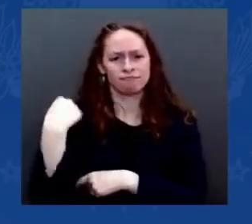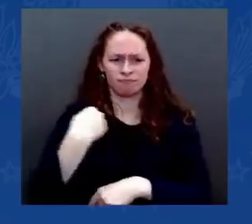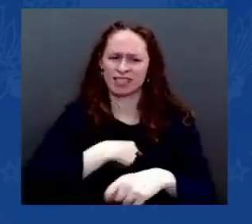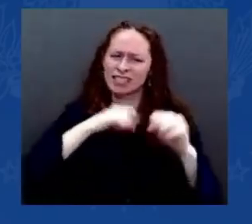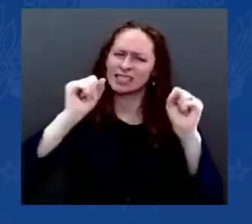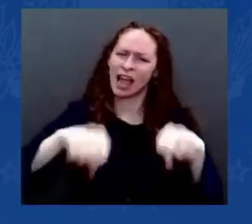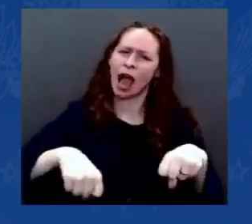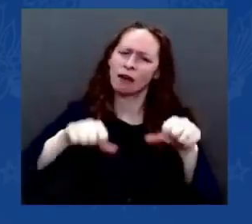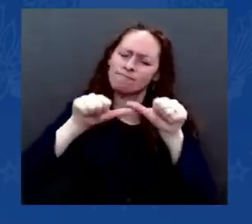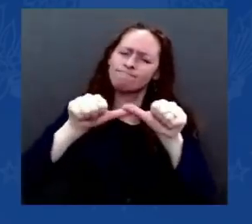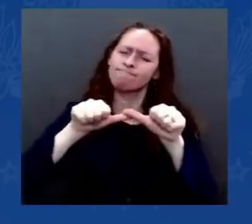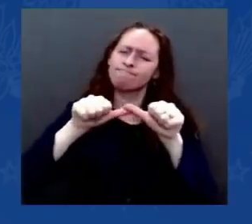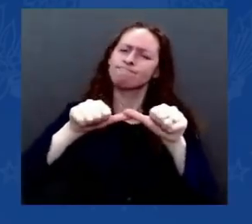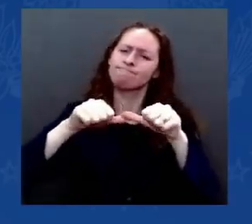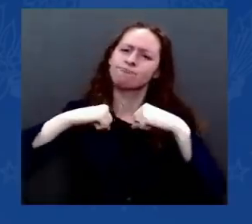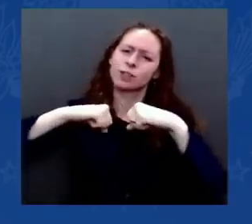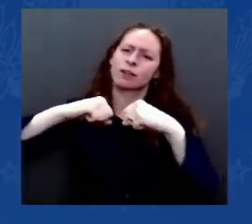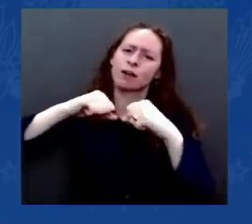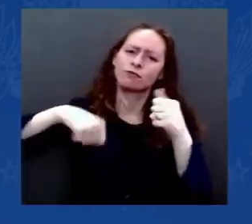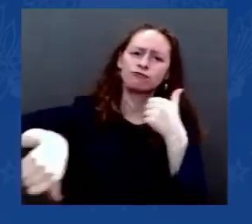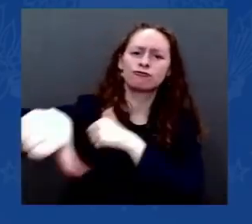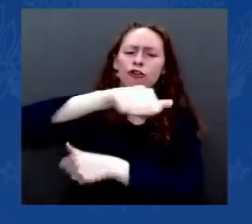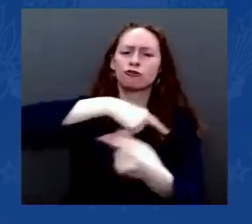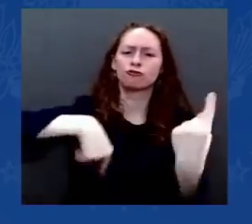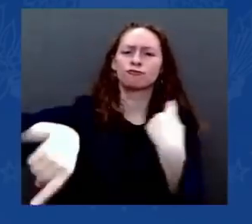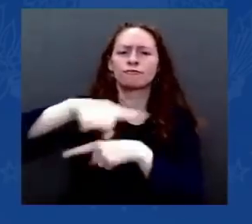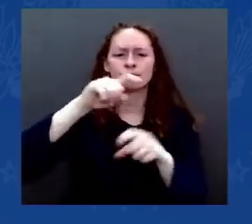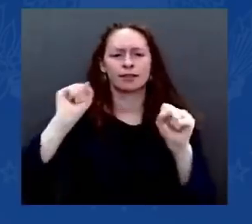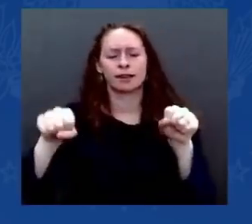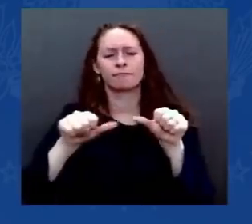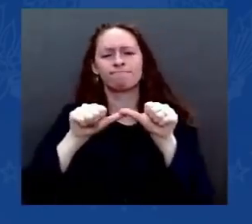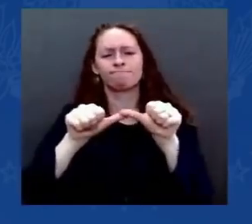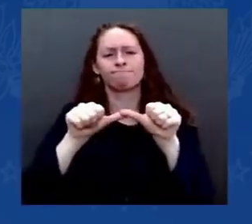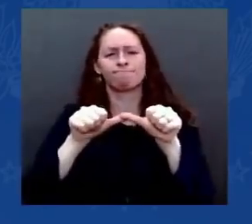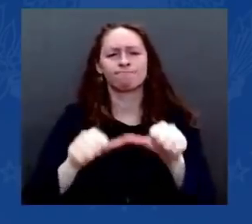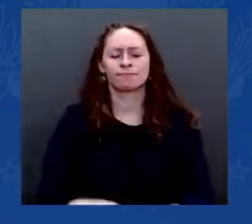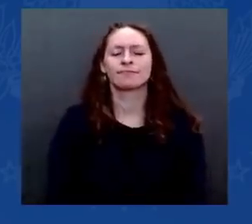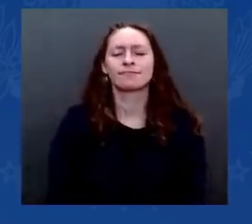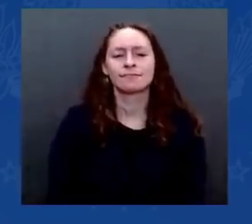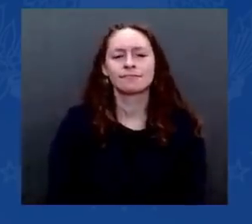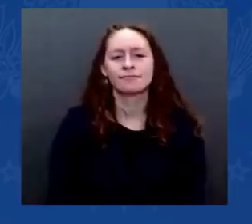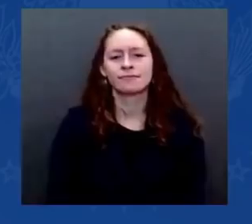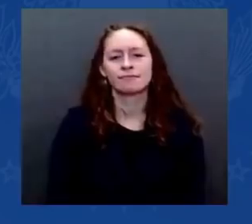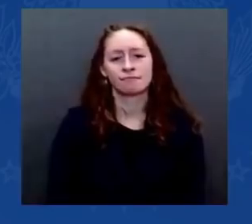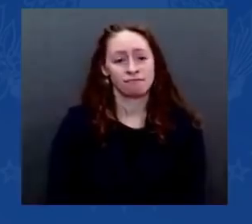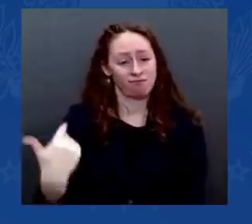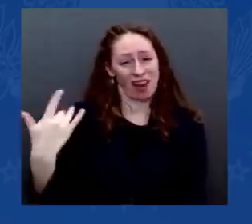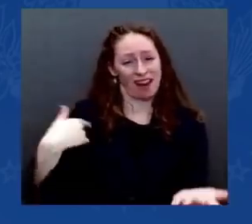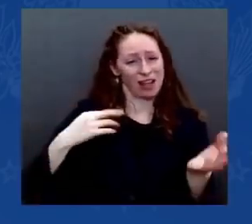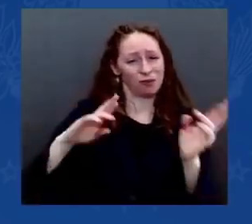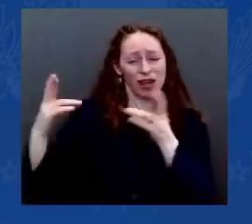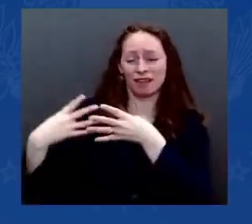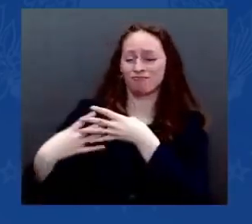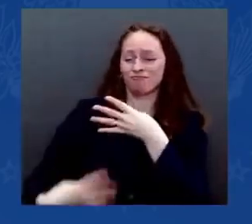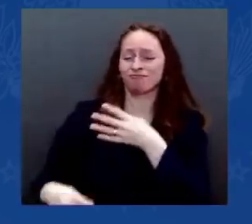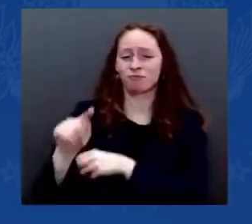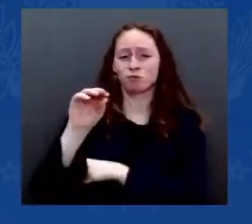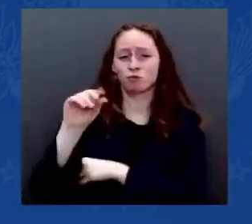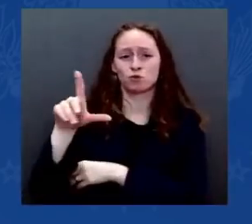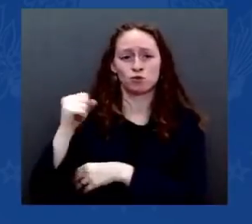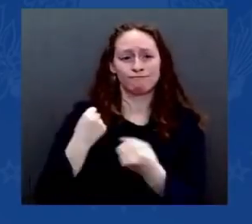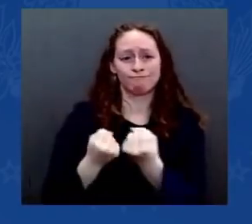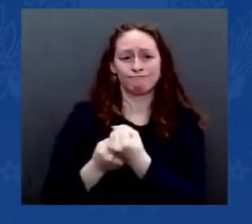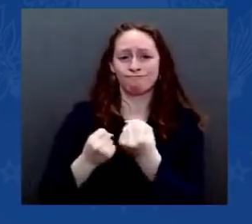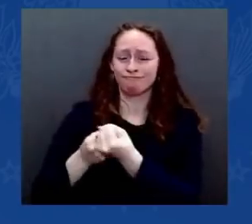to use the tools. We have the medicines coming along that can save so many lives and dramatically reduce the